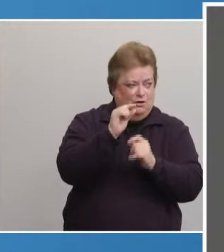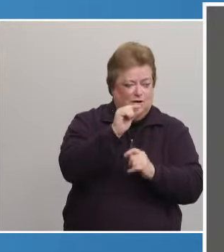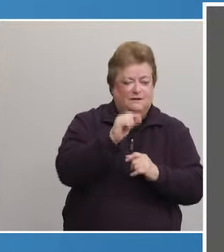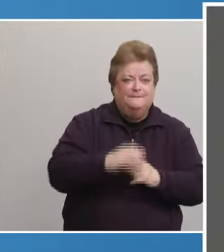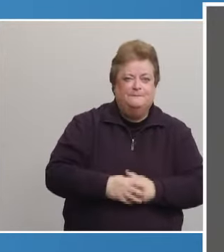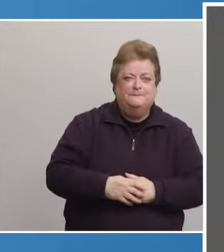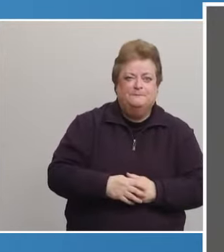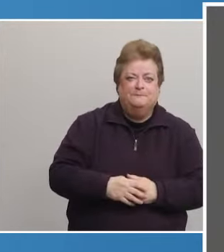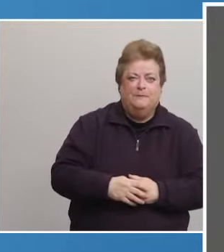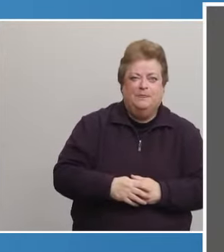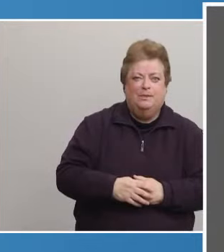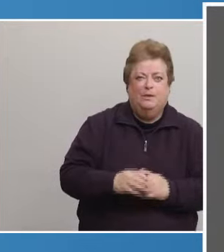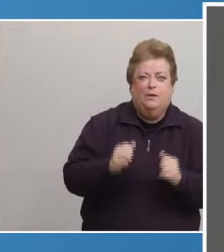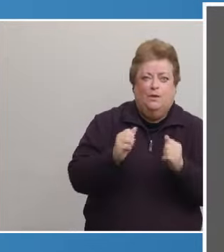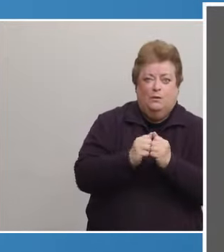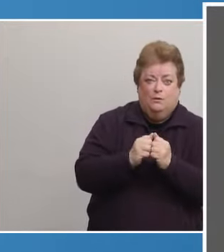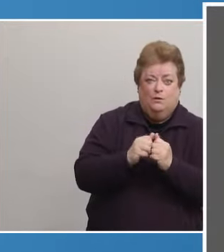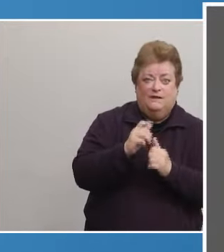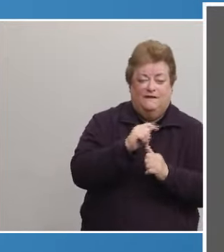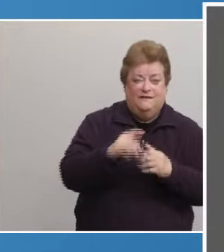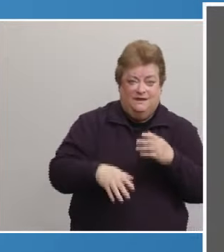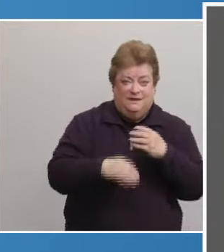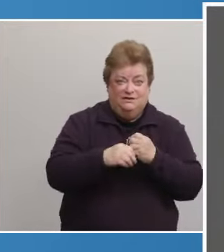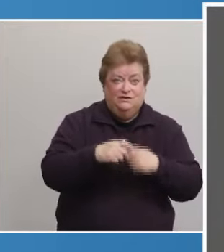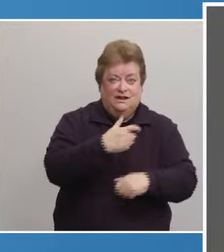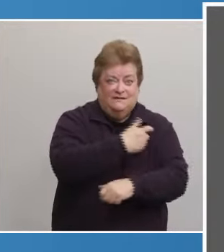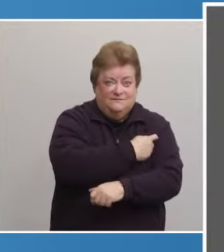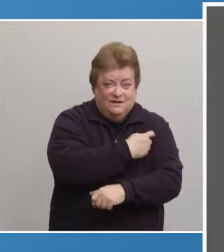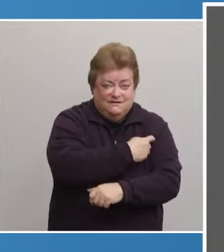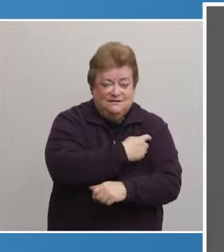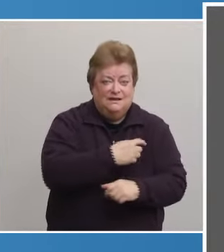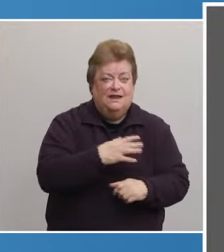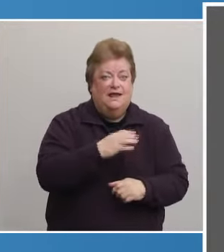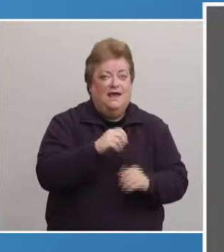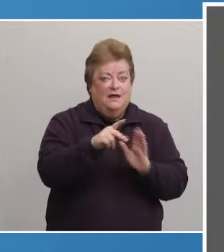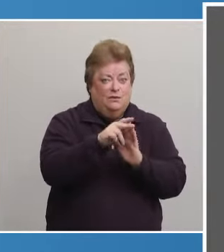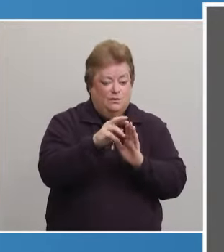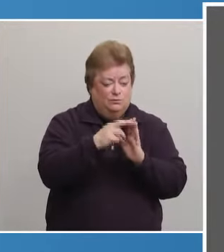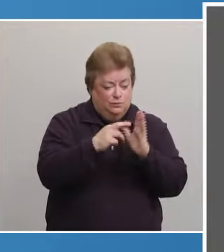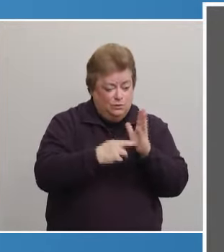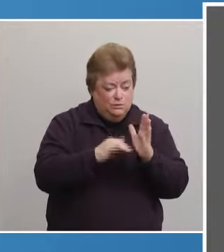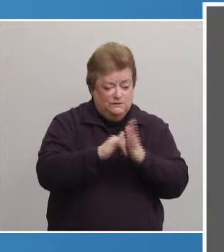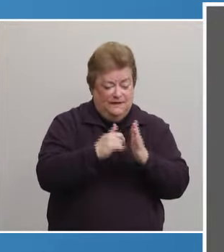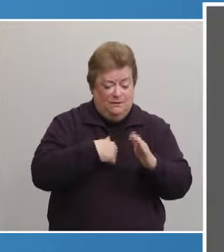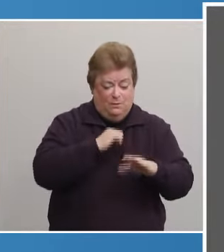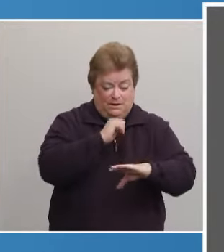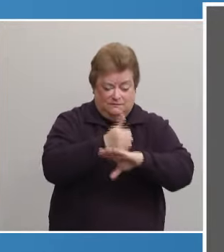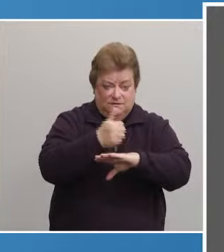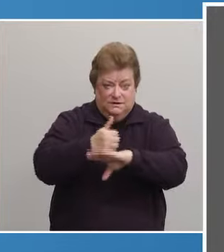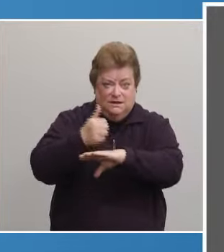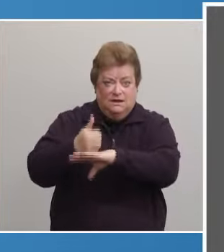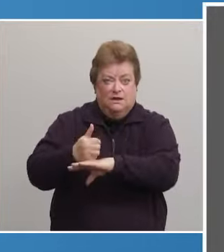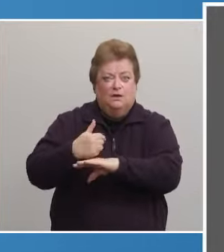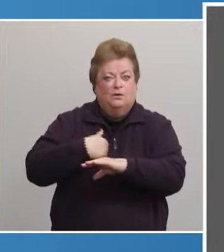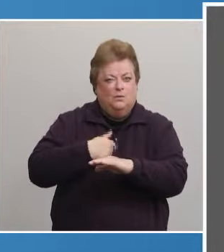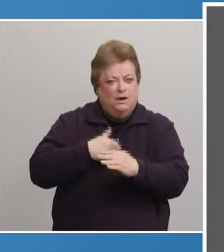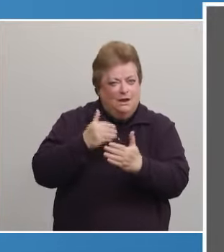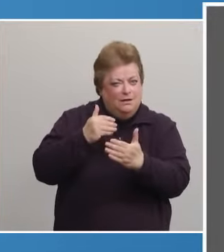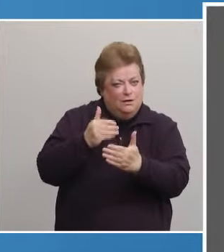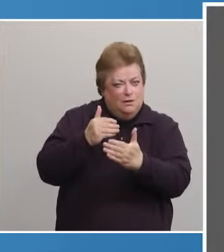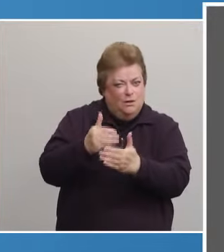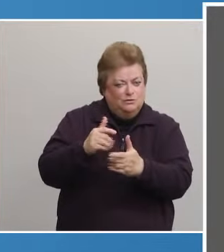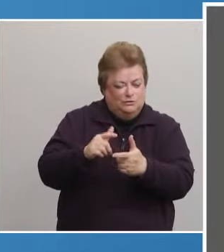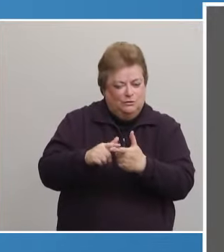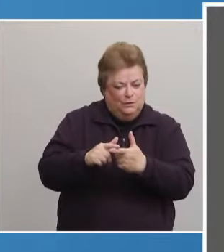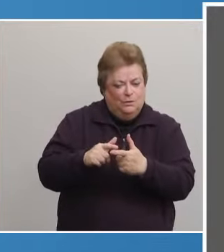With the addition of the vaccine to the existing tools and protocols we currently have, we are on the verge of getting the upper